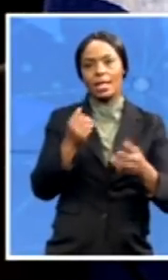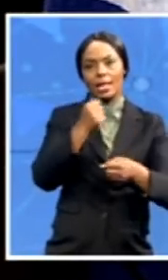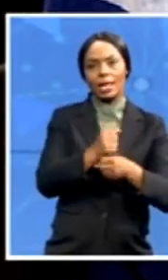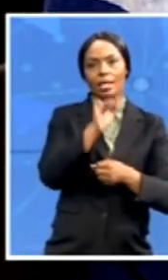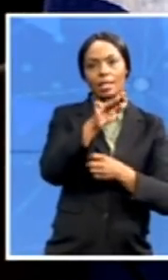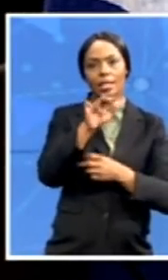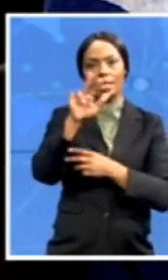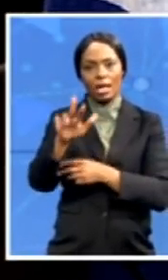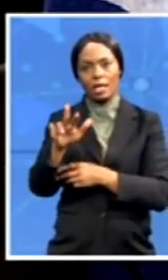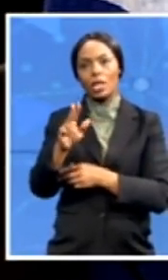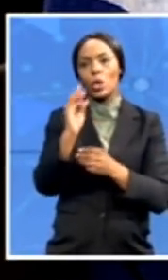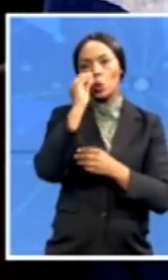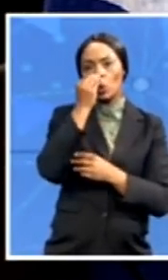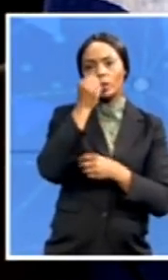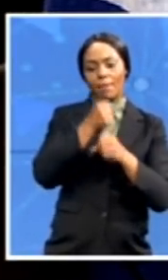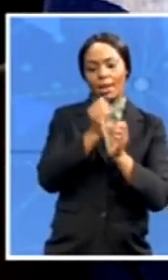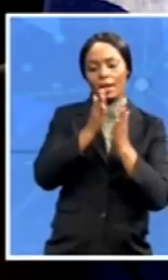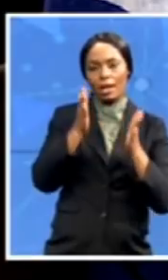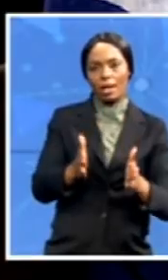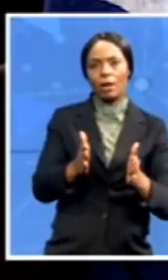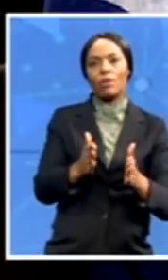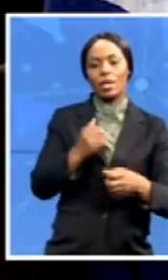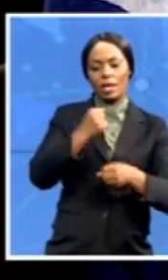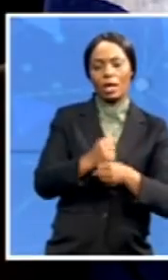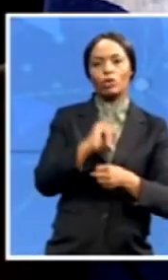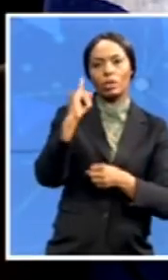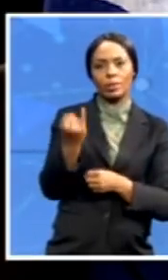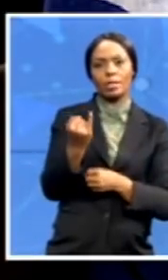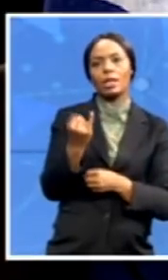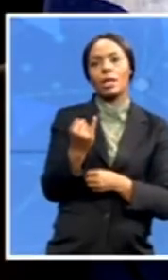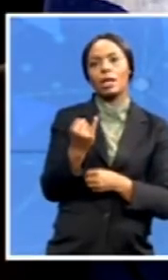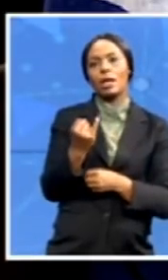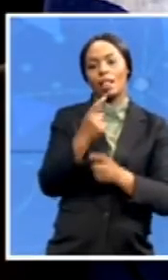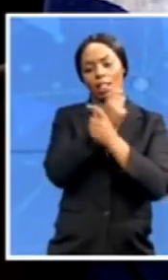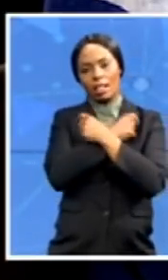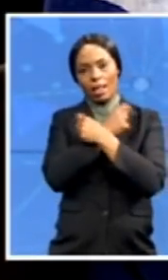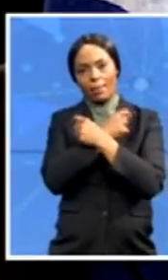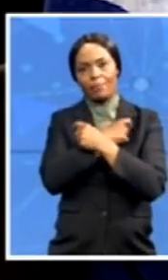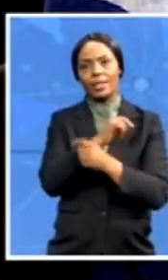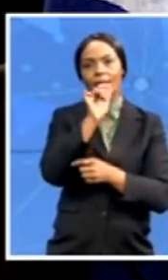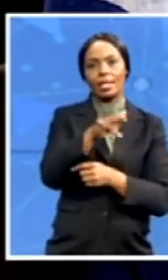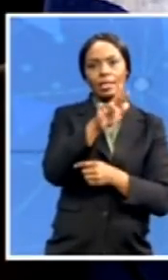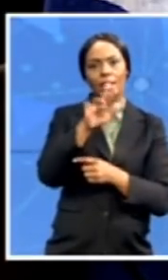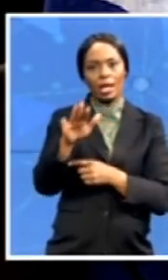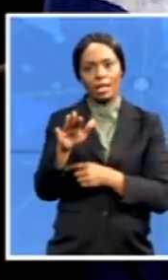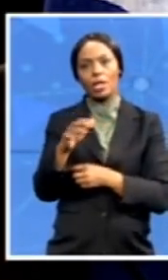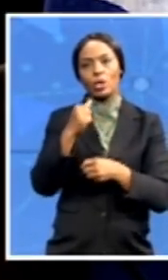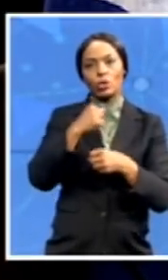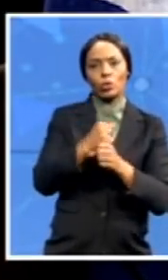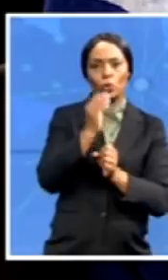Johannesburg Press Club. Nineteen eighty-nine, Newsmaker of the Year, Pretoria Press Club.